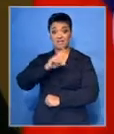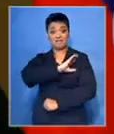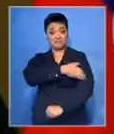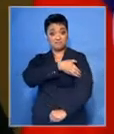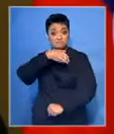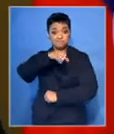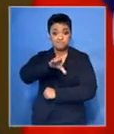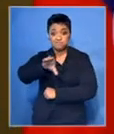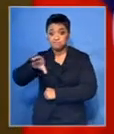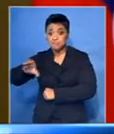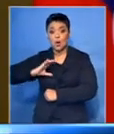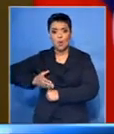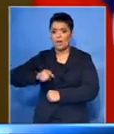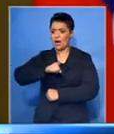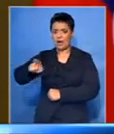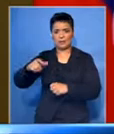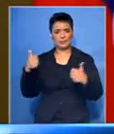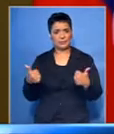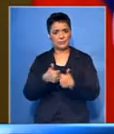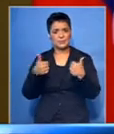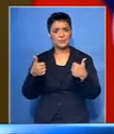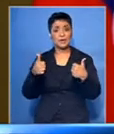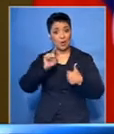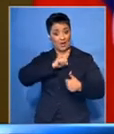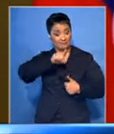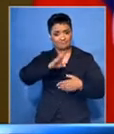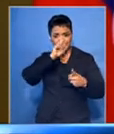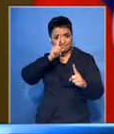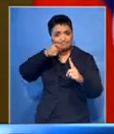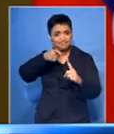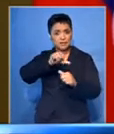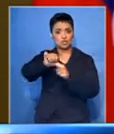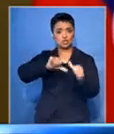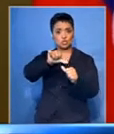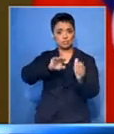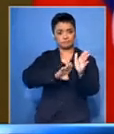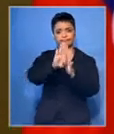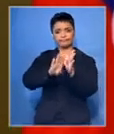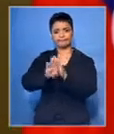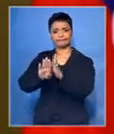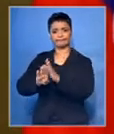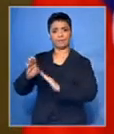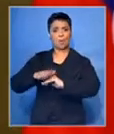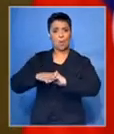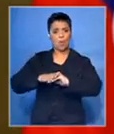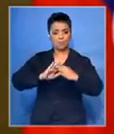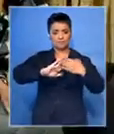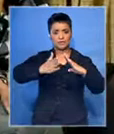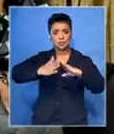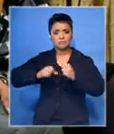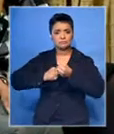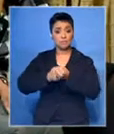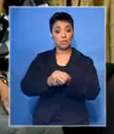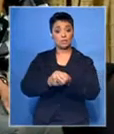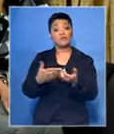Women are powerful actors of social development. They are powerful actors of their communities.